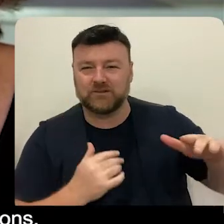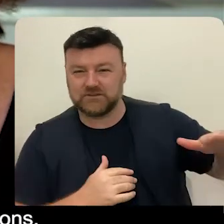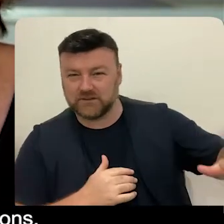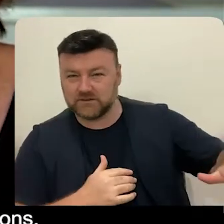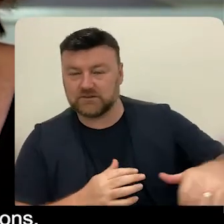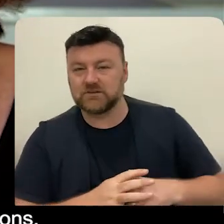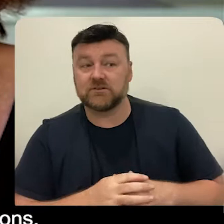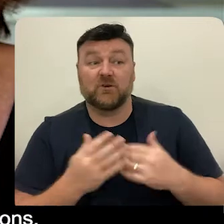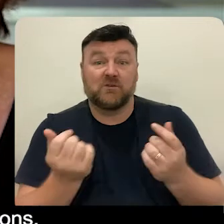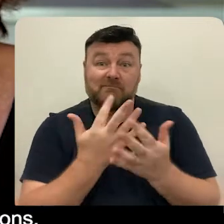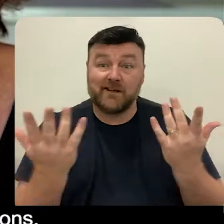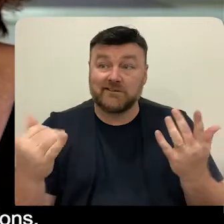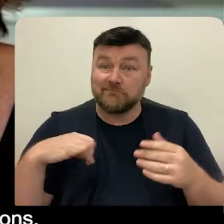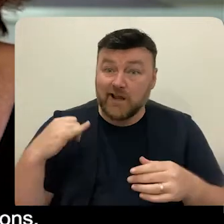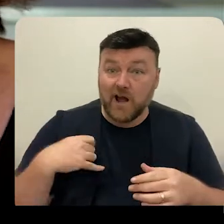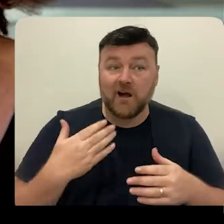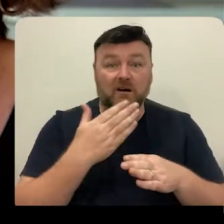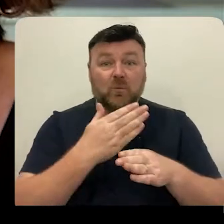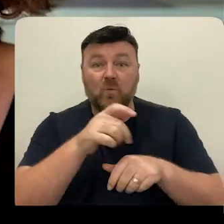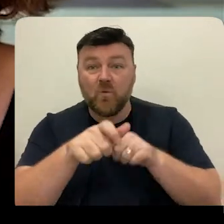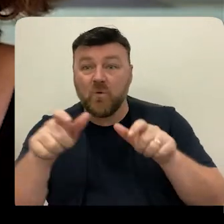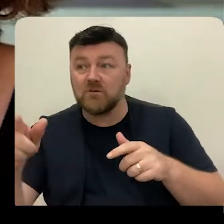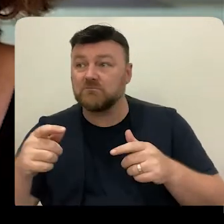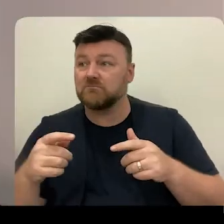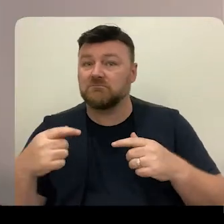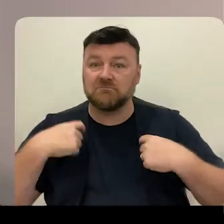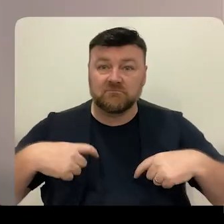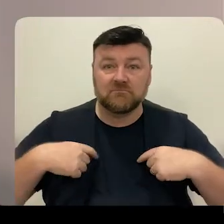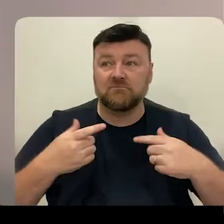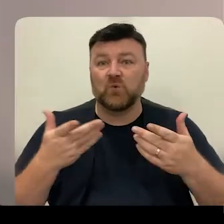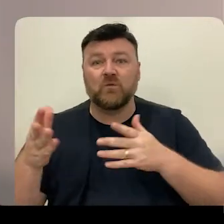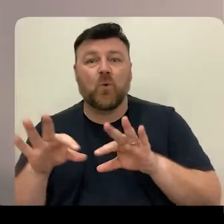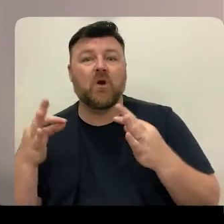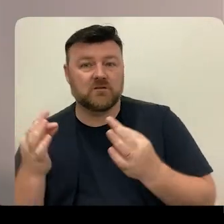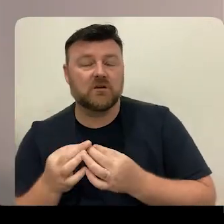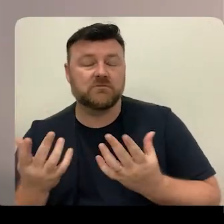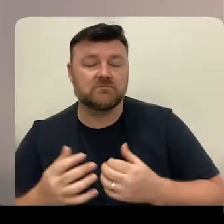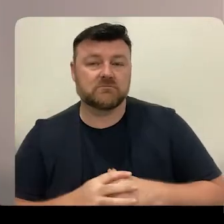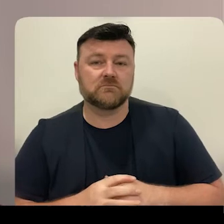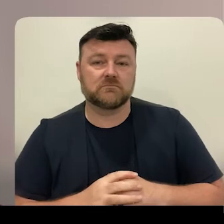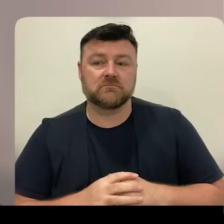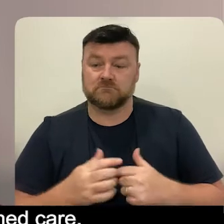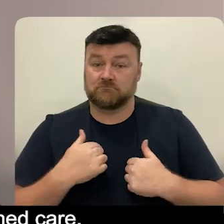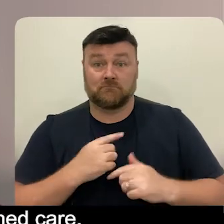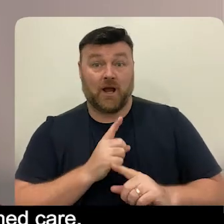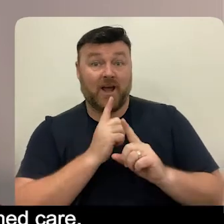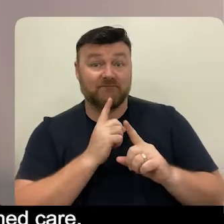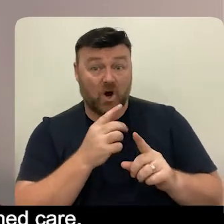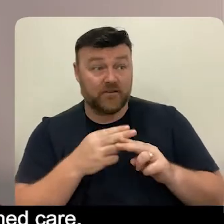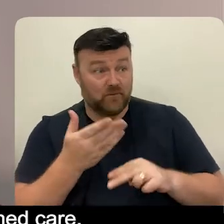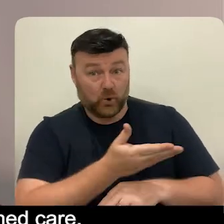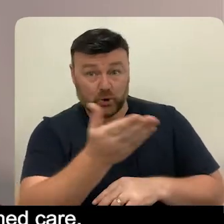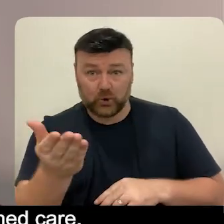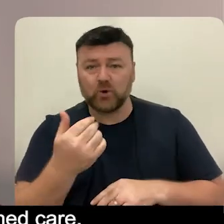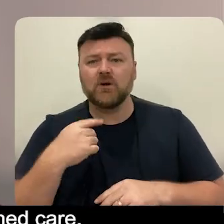workers, service organisations, not just within the health sector. My advice to other practitioners is to learn